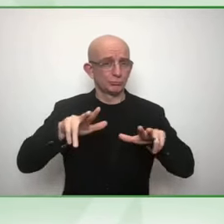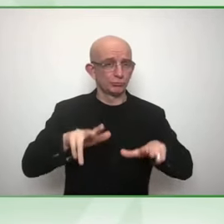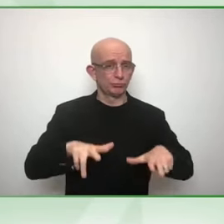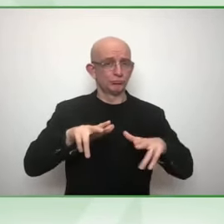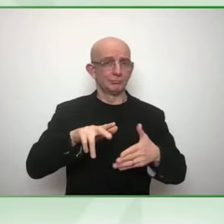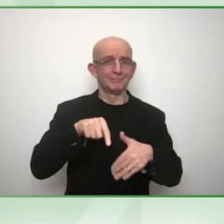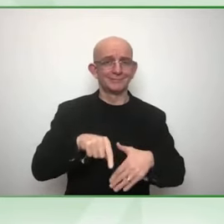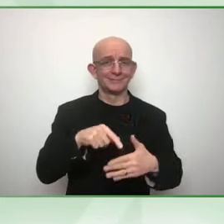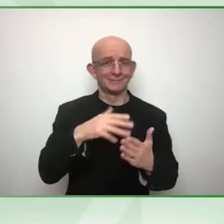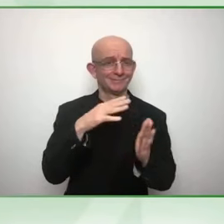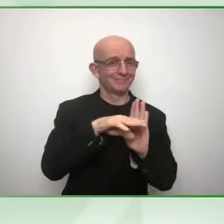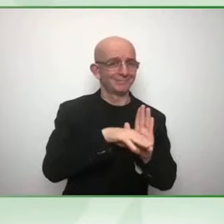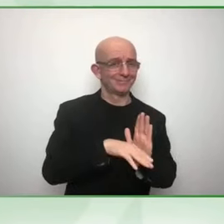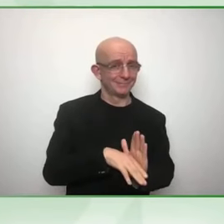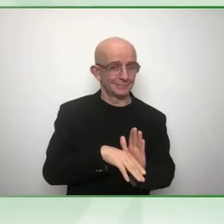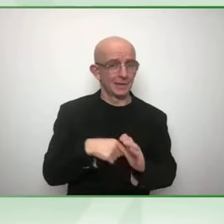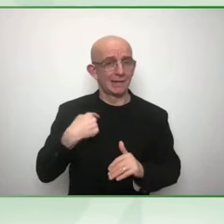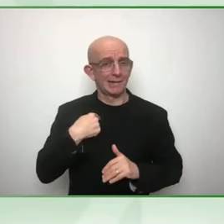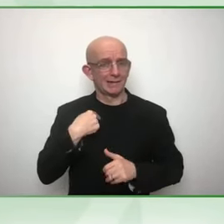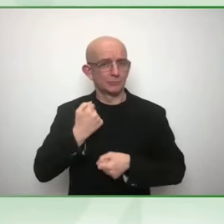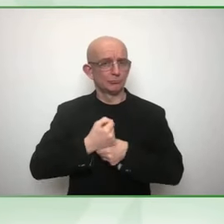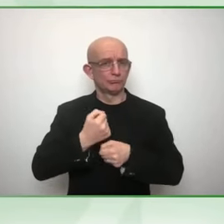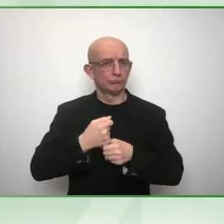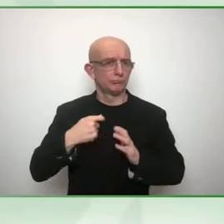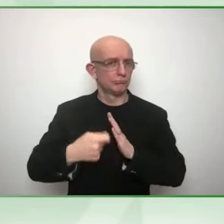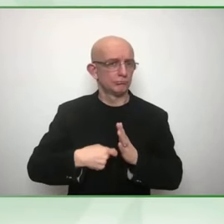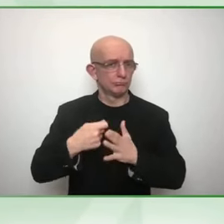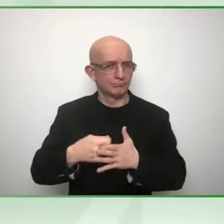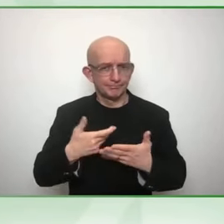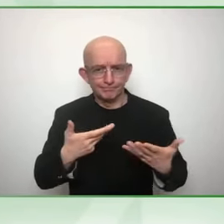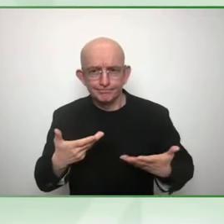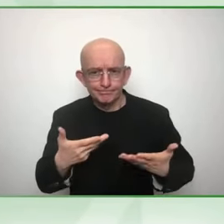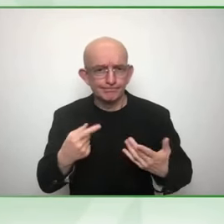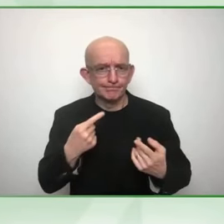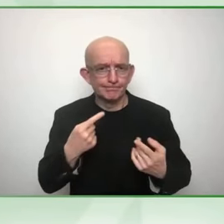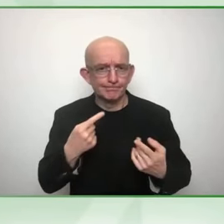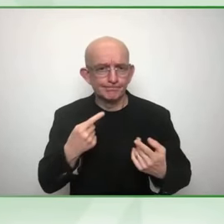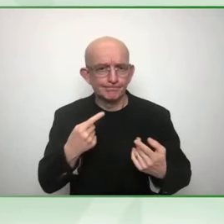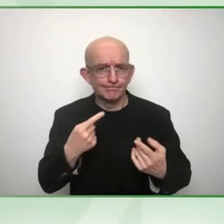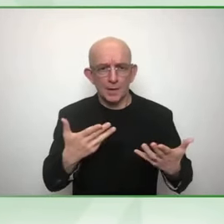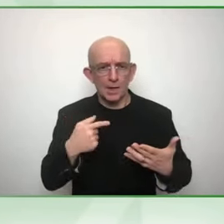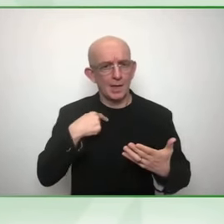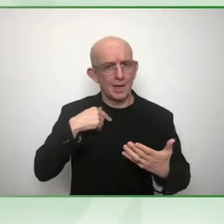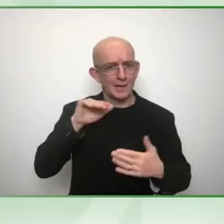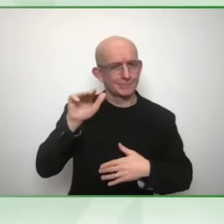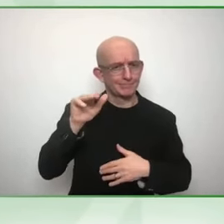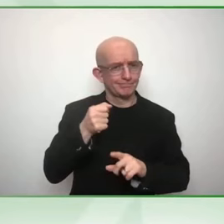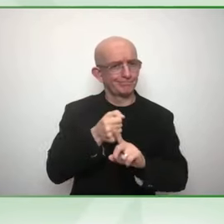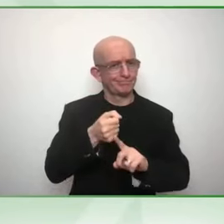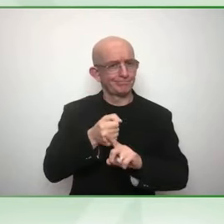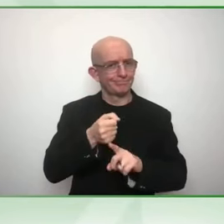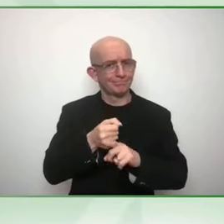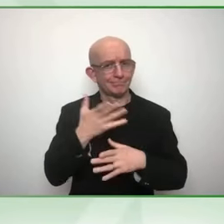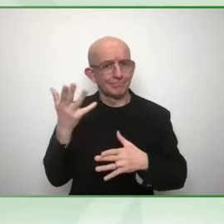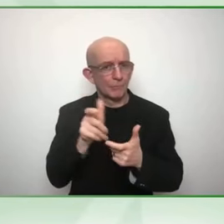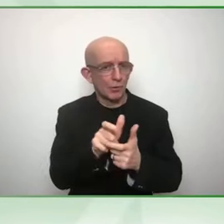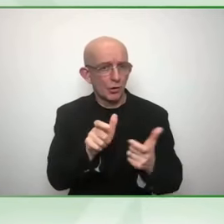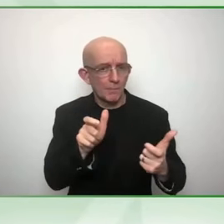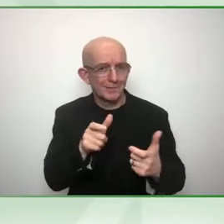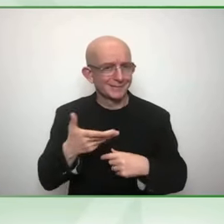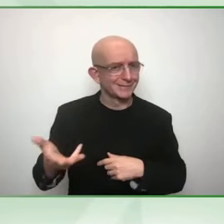belief in particular is that investors, such as pension funds, asset managers, and private equity firms,